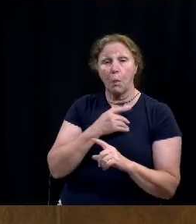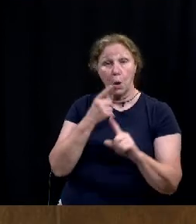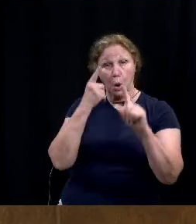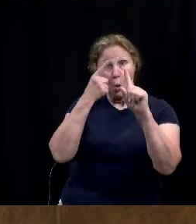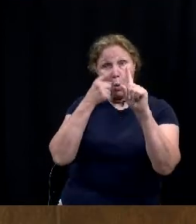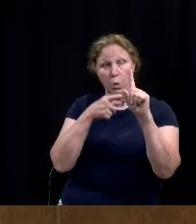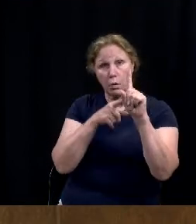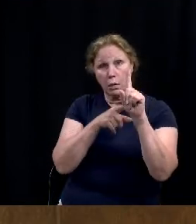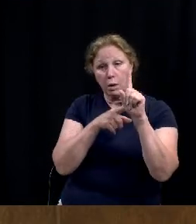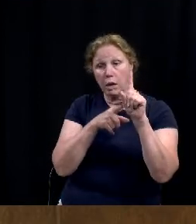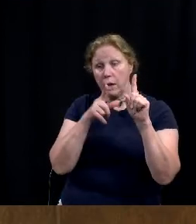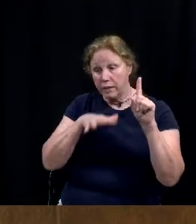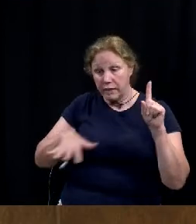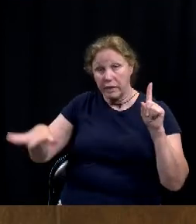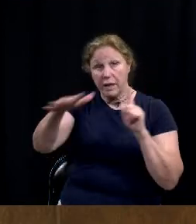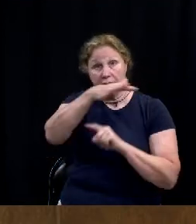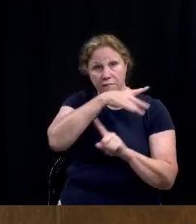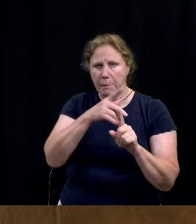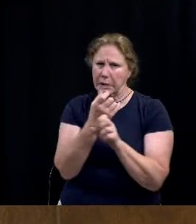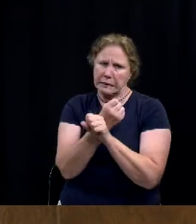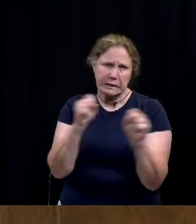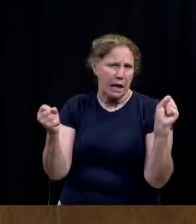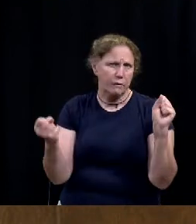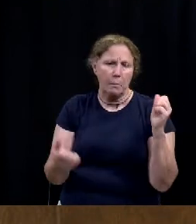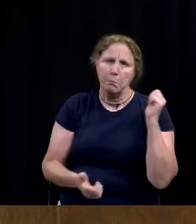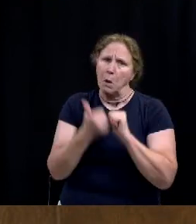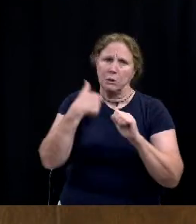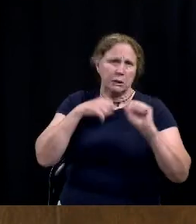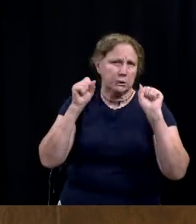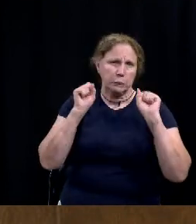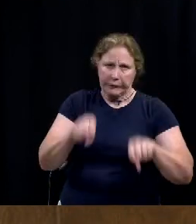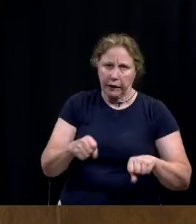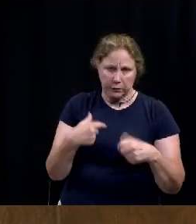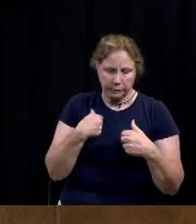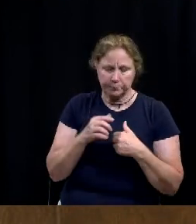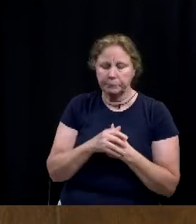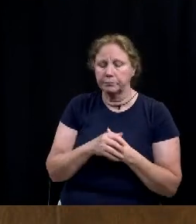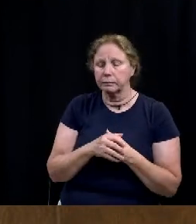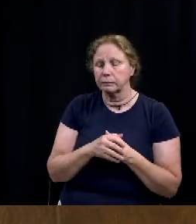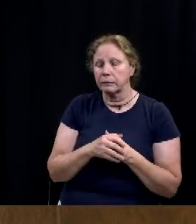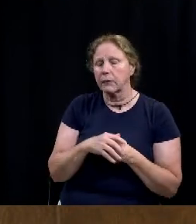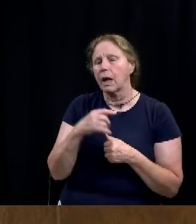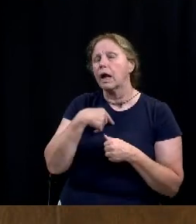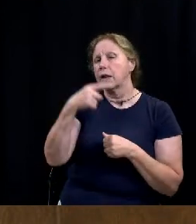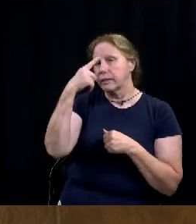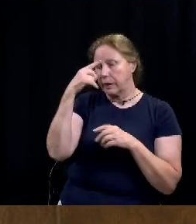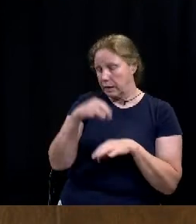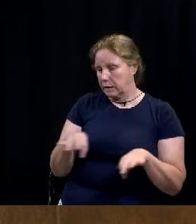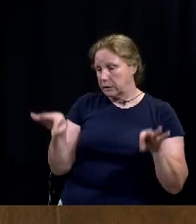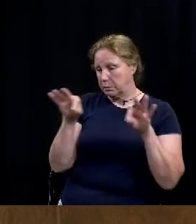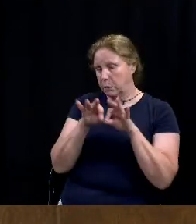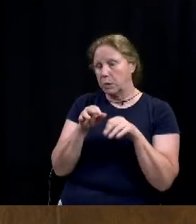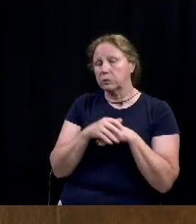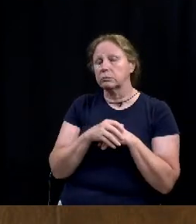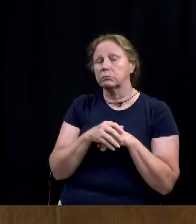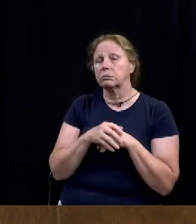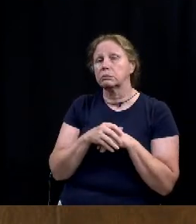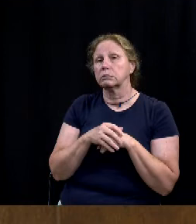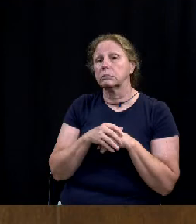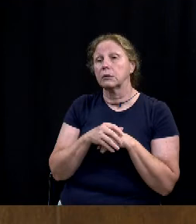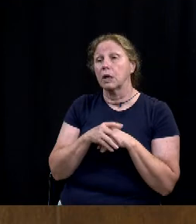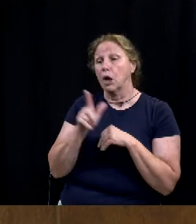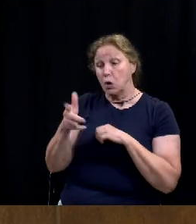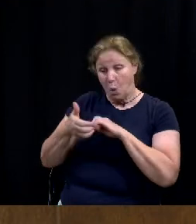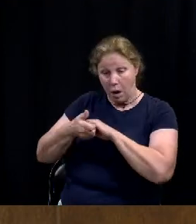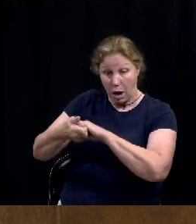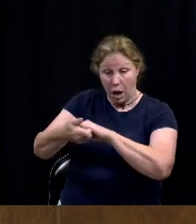are in the safest environment that's possible um i think it's important and i am looking forward to seeing the collaborative